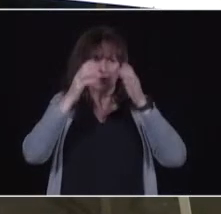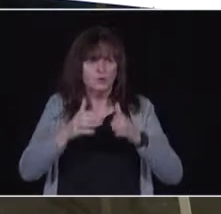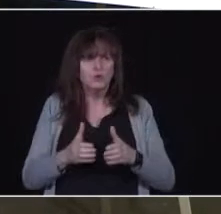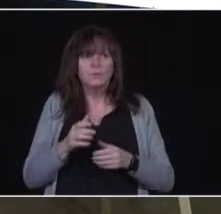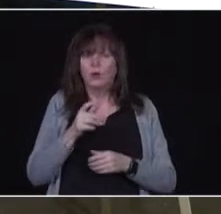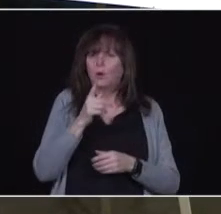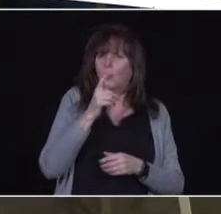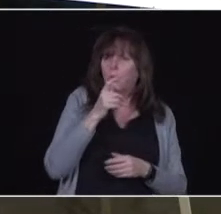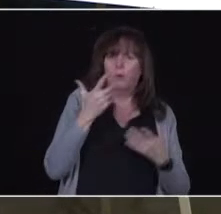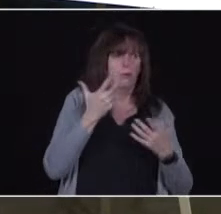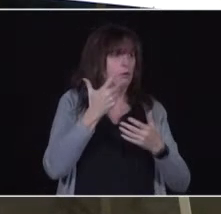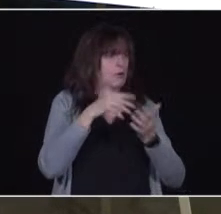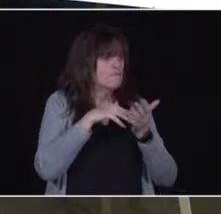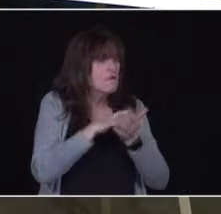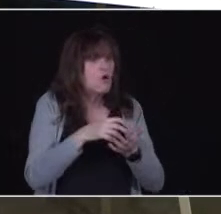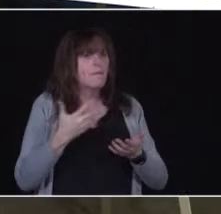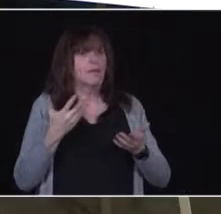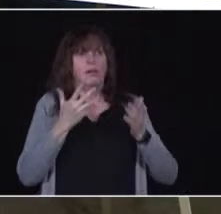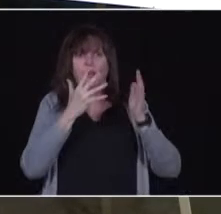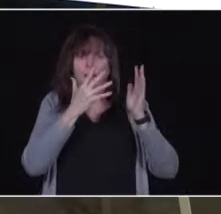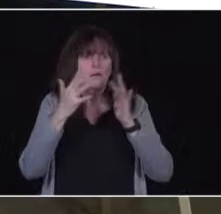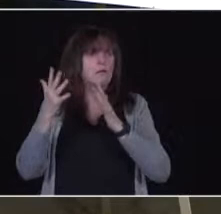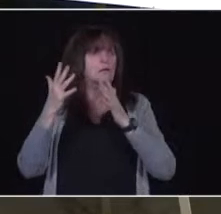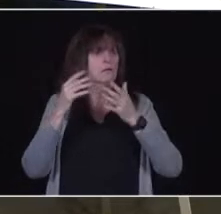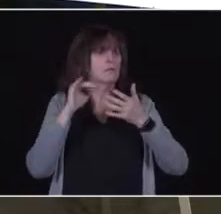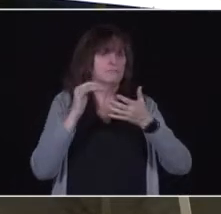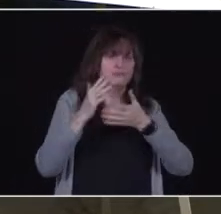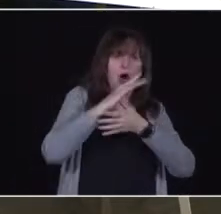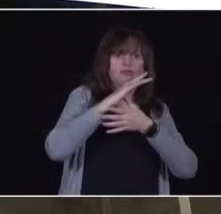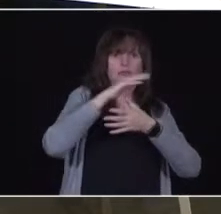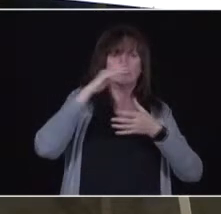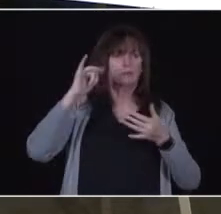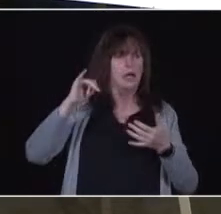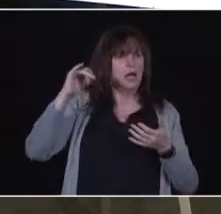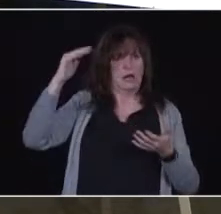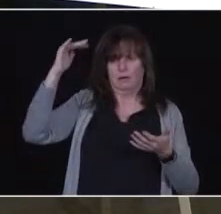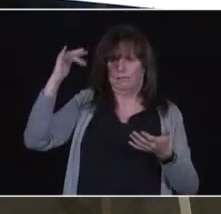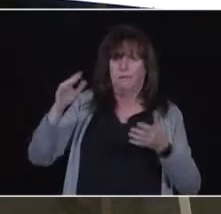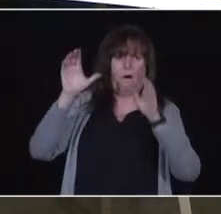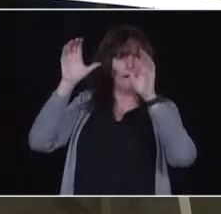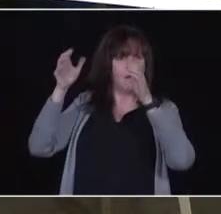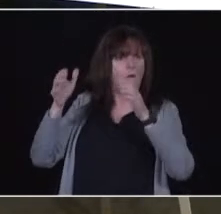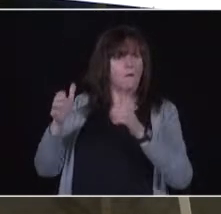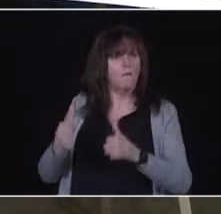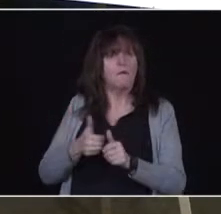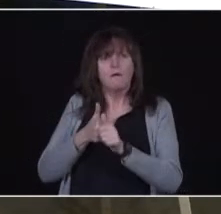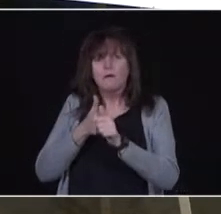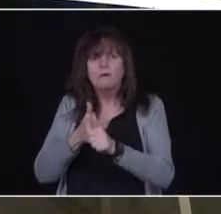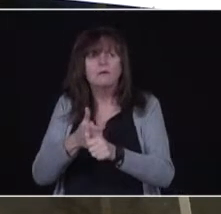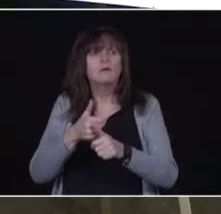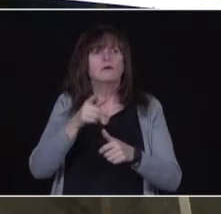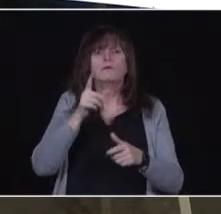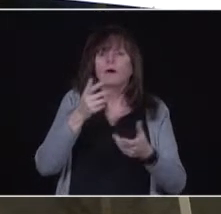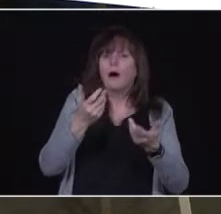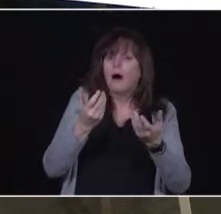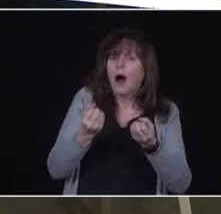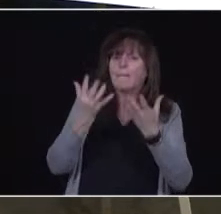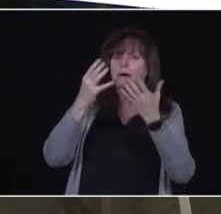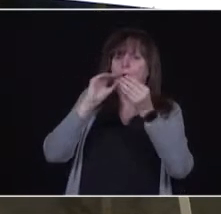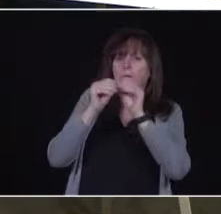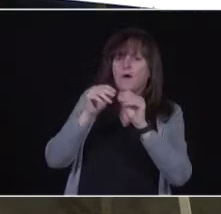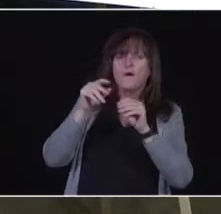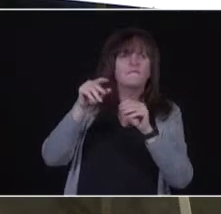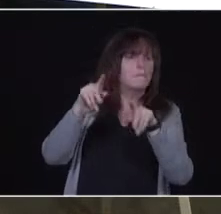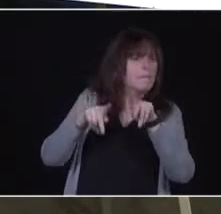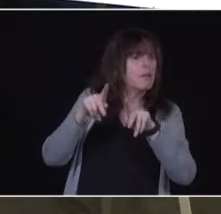it out across the province. The allocations will be done largely by population percentage. We will work in a small risk factor there, so